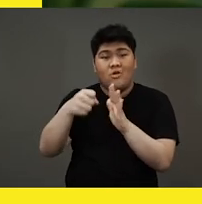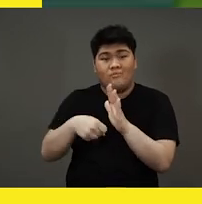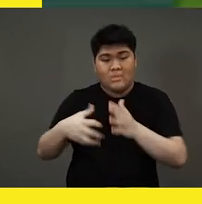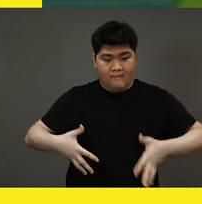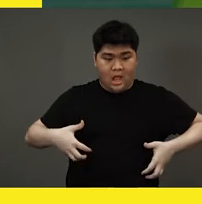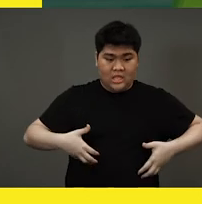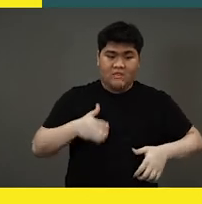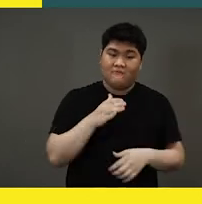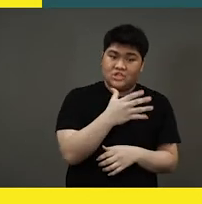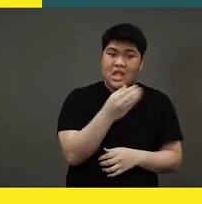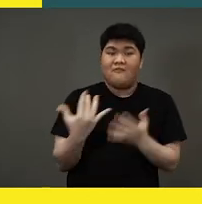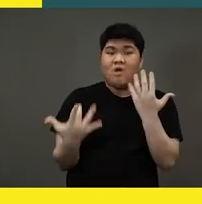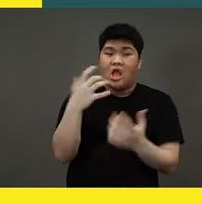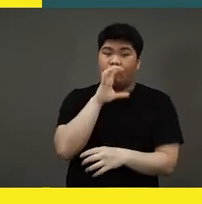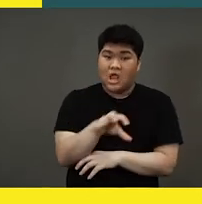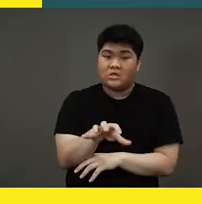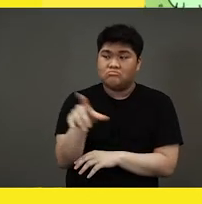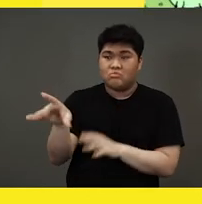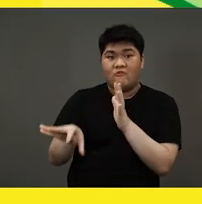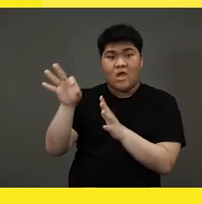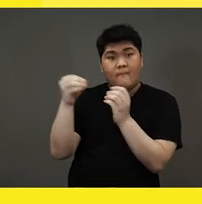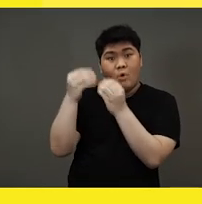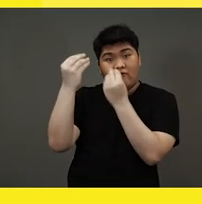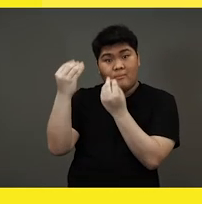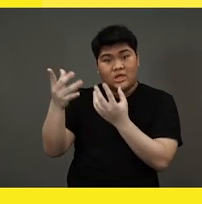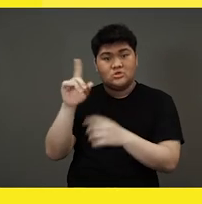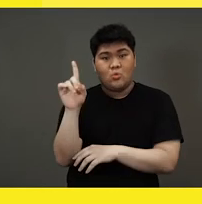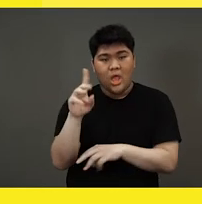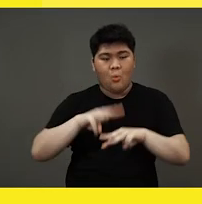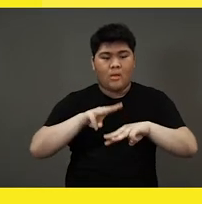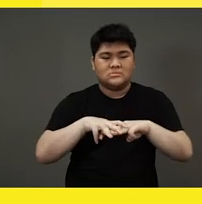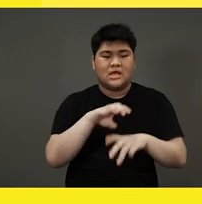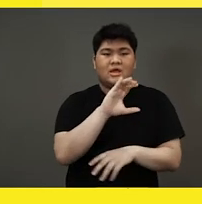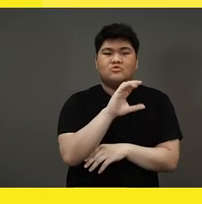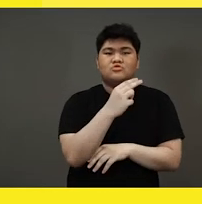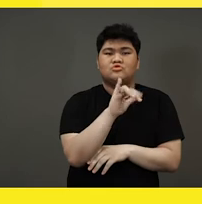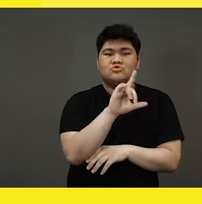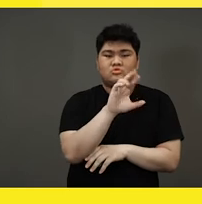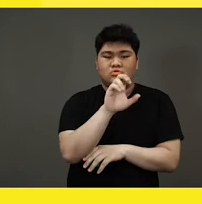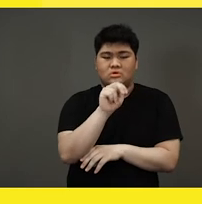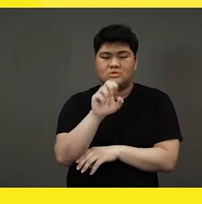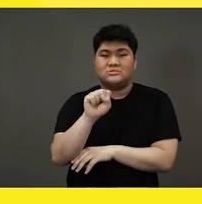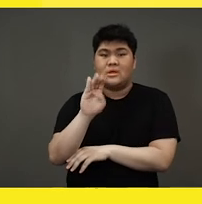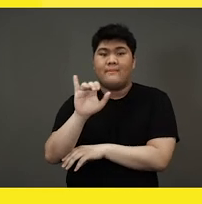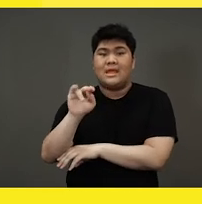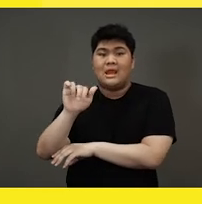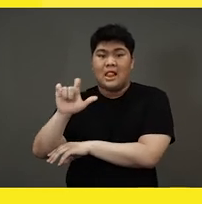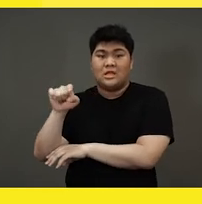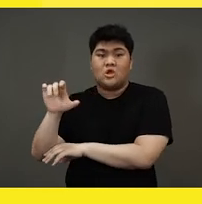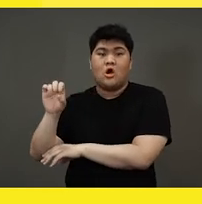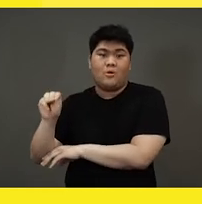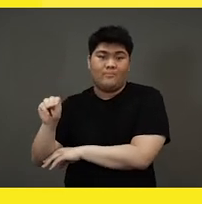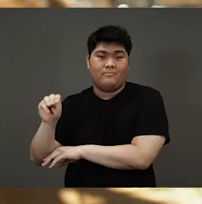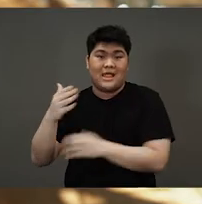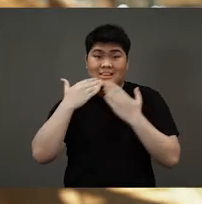monkey, the fish and the fire dragon. You can find out more about Gallery Children's Biennale by going to the website www.childrenspiennale